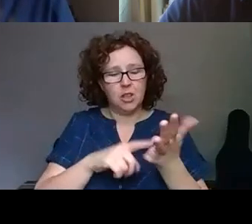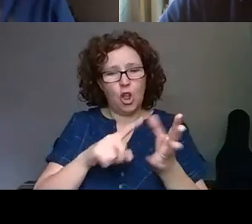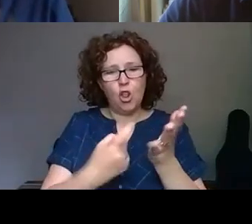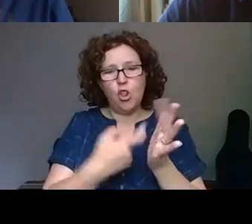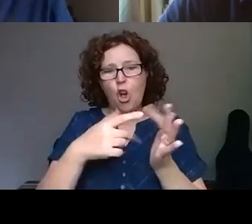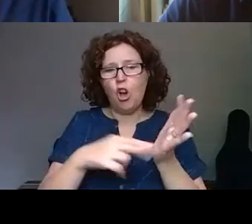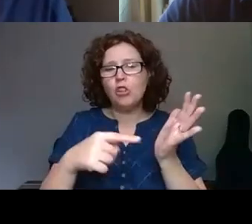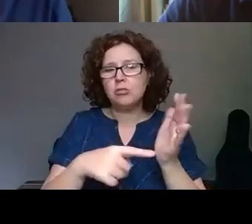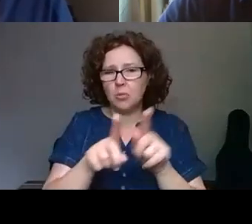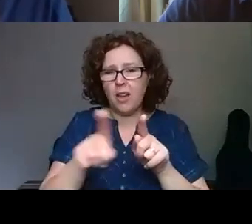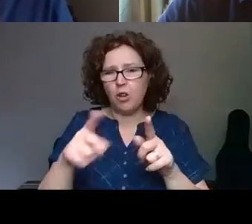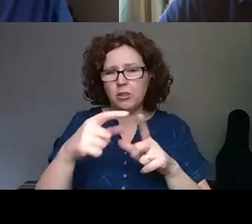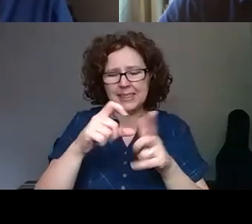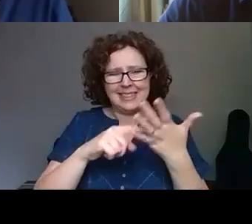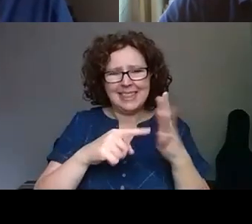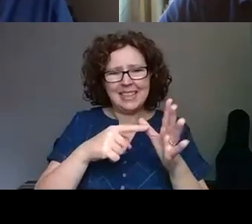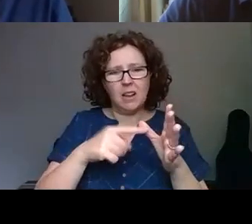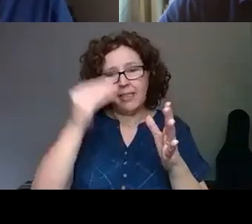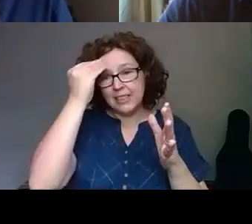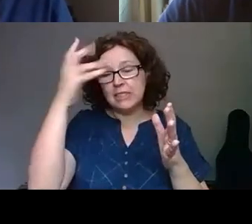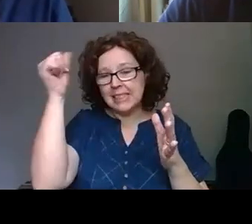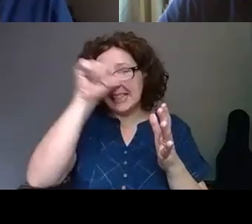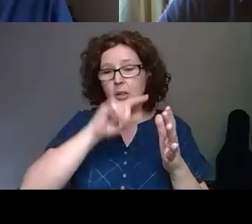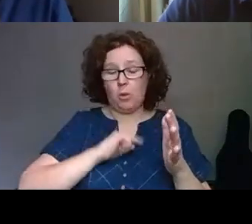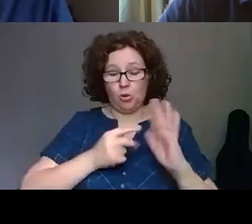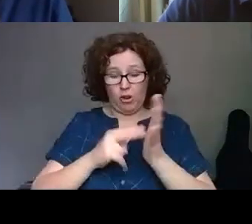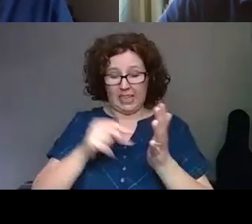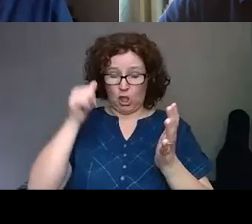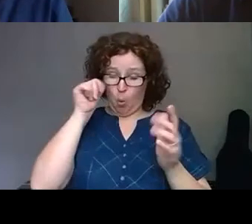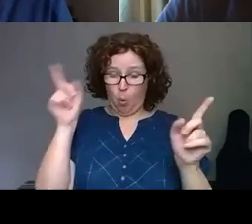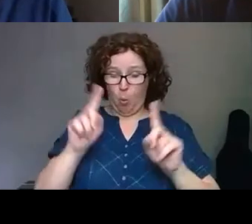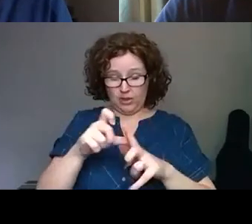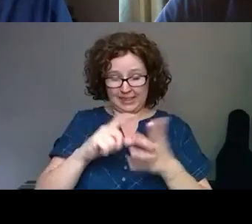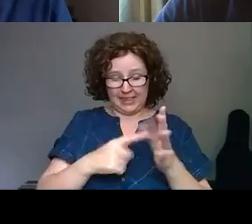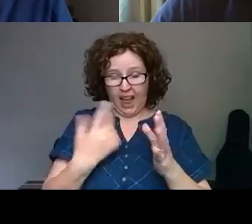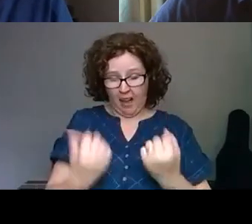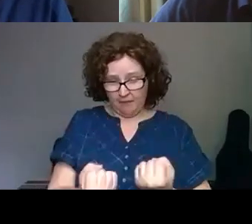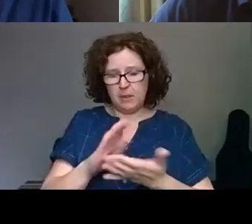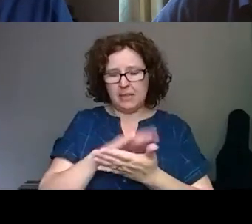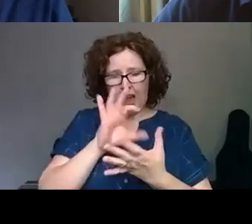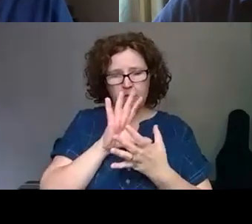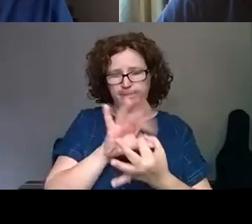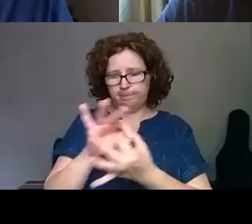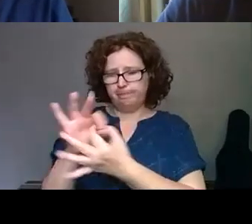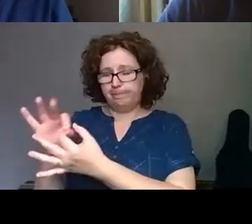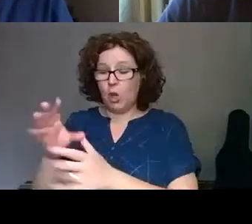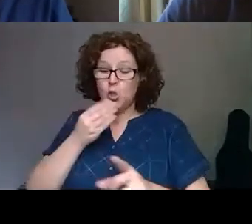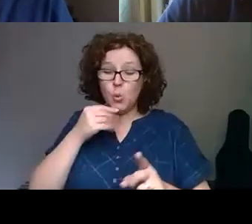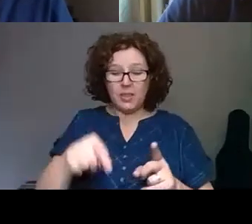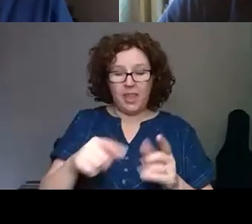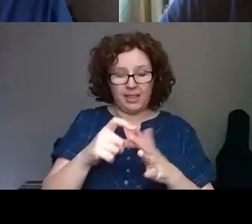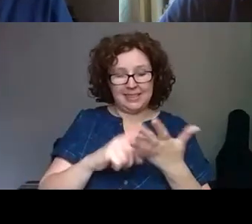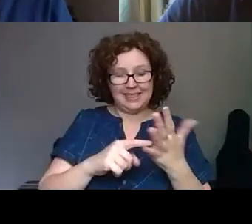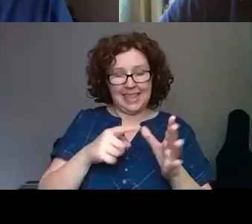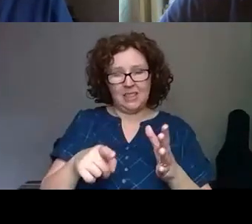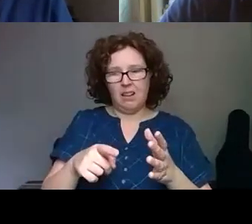an organization that knows what data it has can connect that data. And then can leverage that data is is a